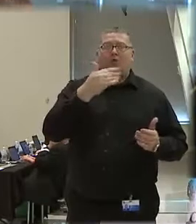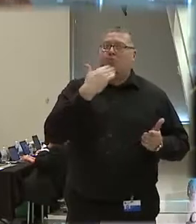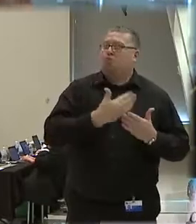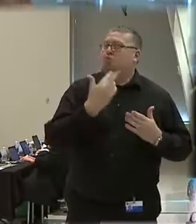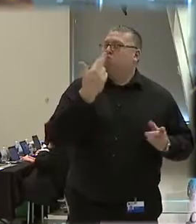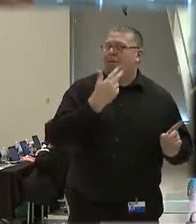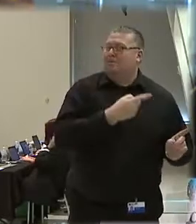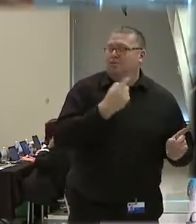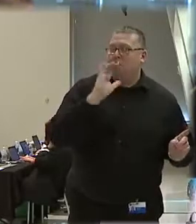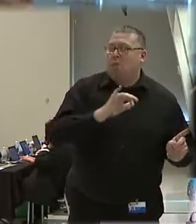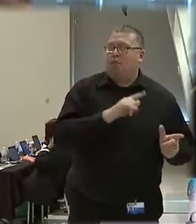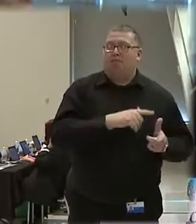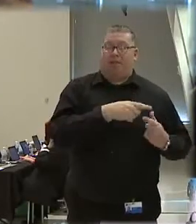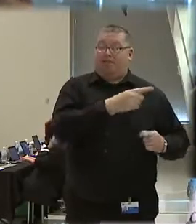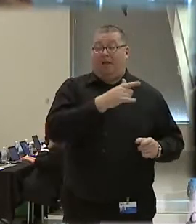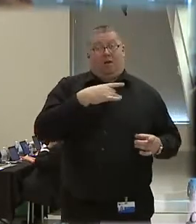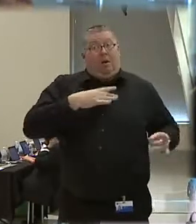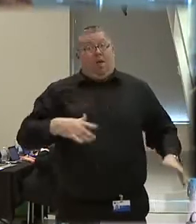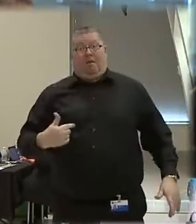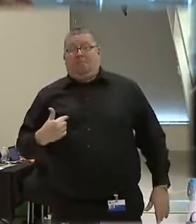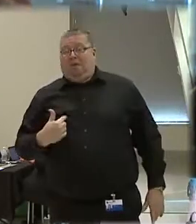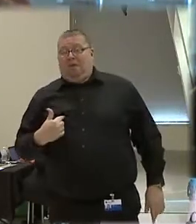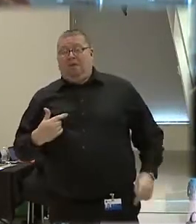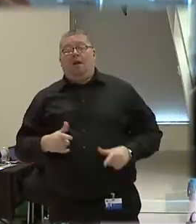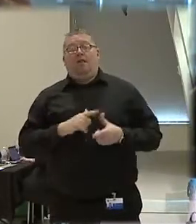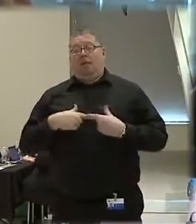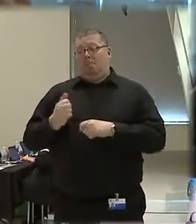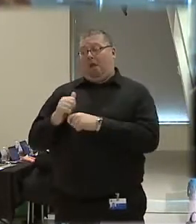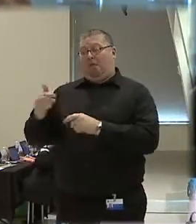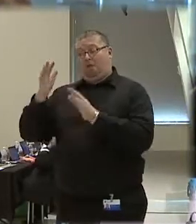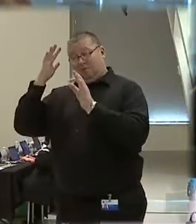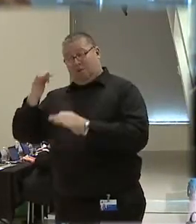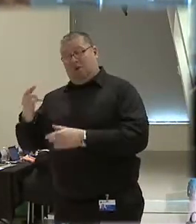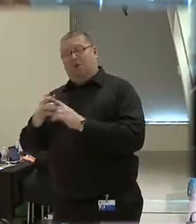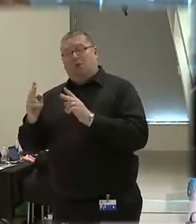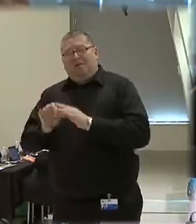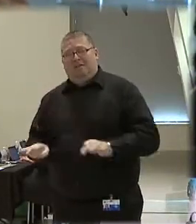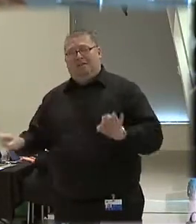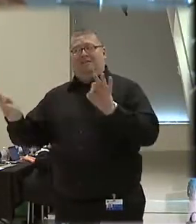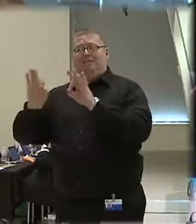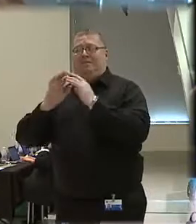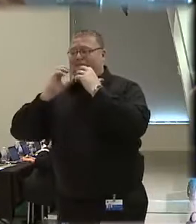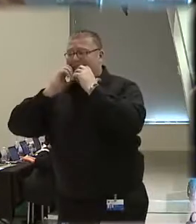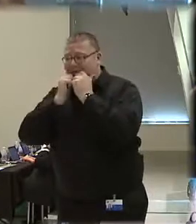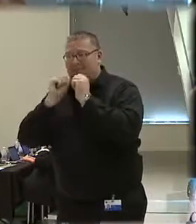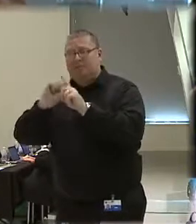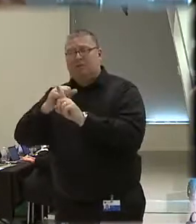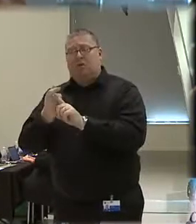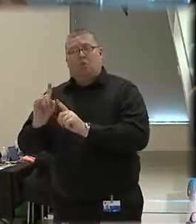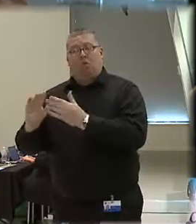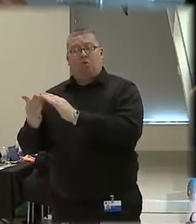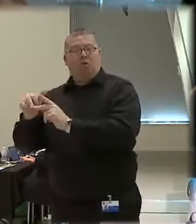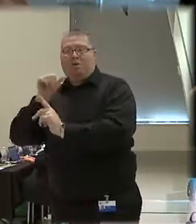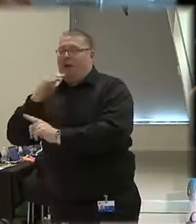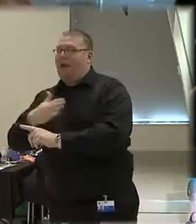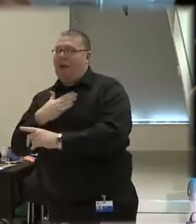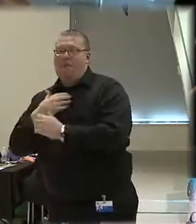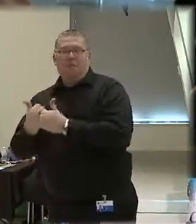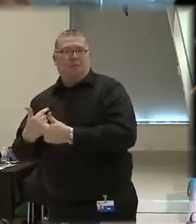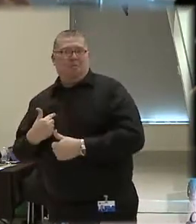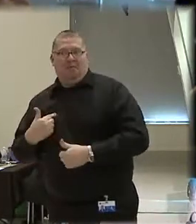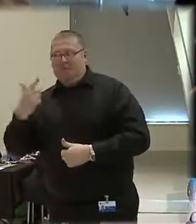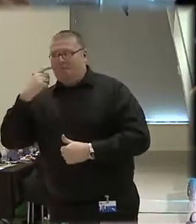me to them. And at the same time, I have made calls on some very critical situations where the community has not been happy with me because